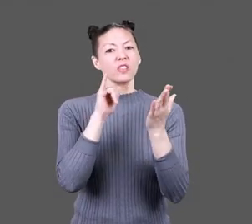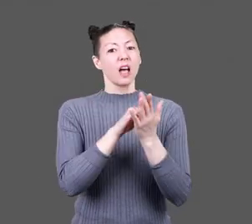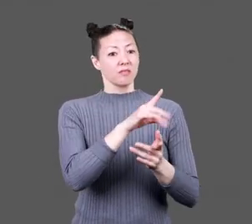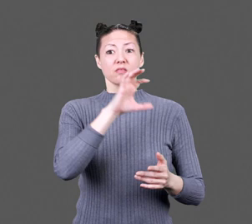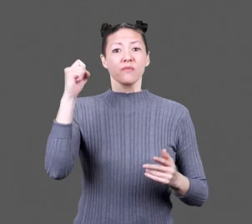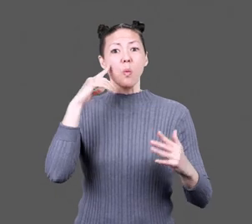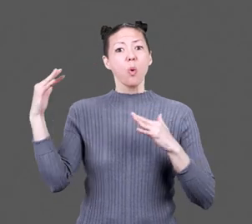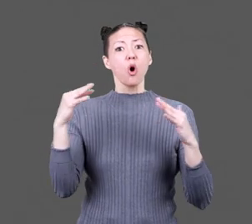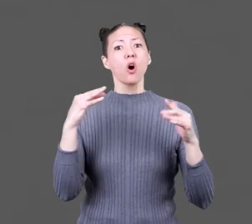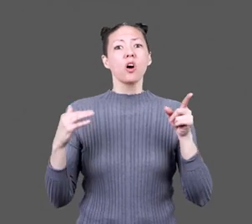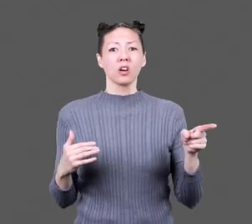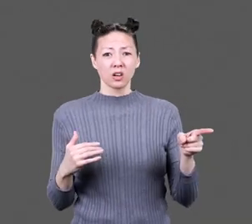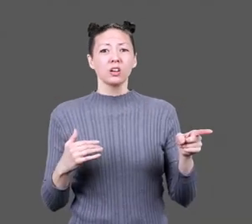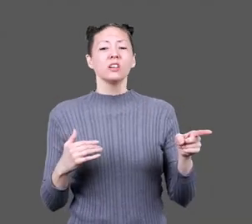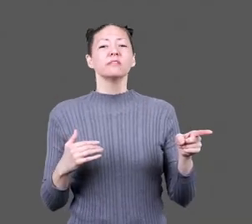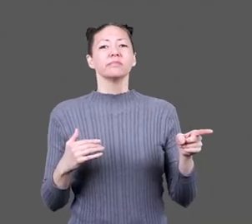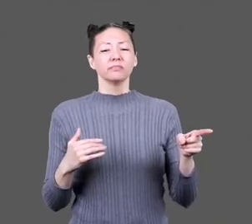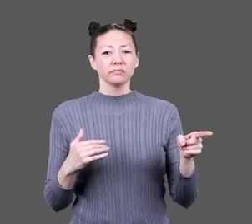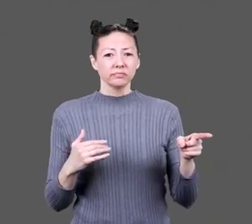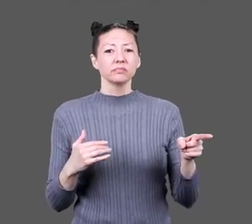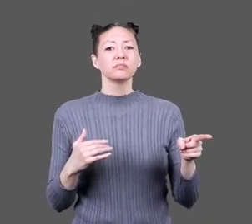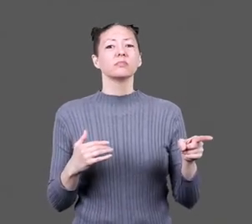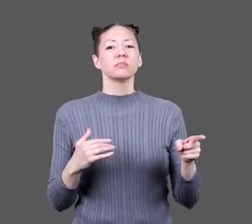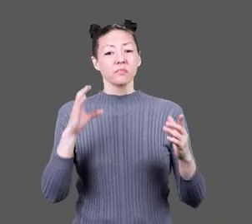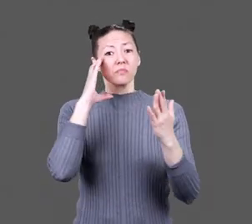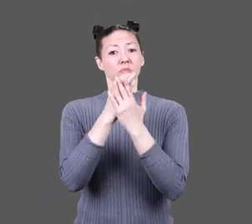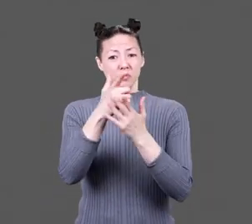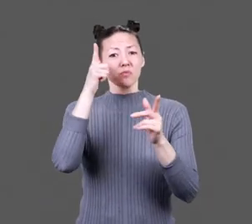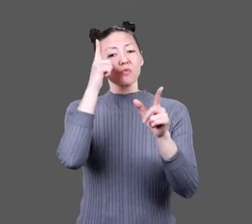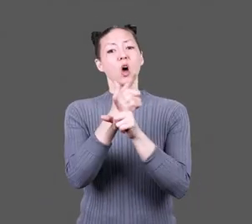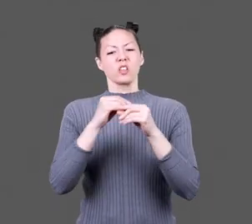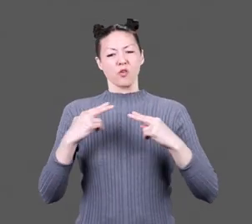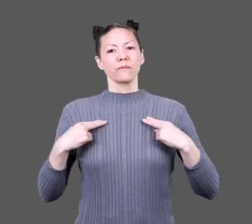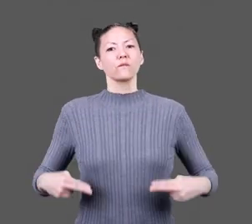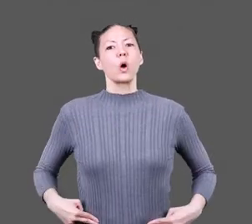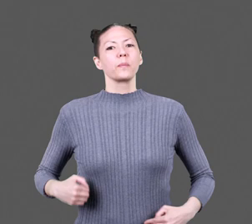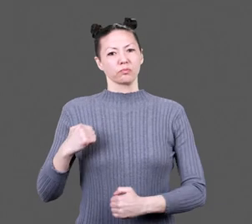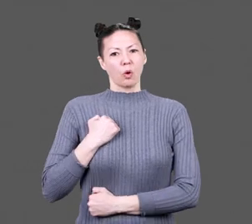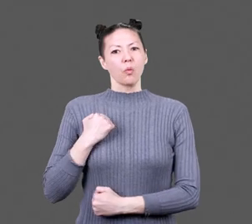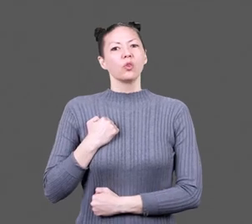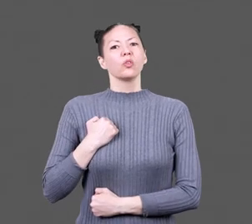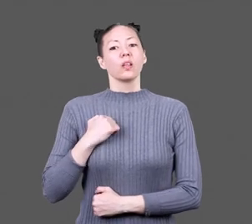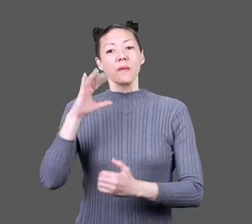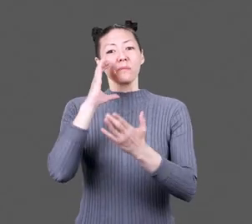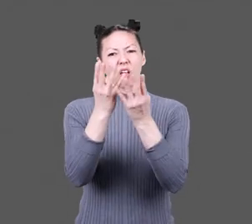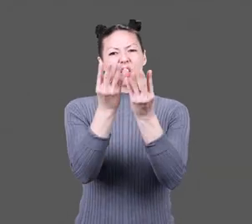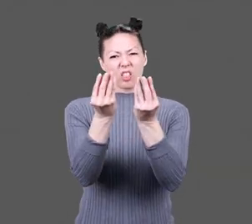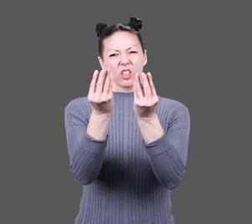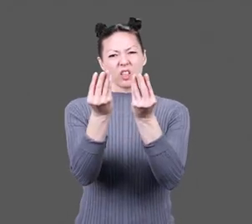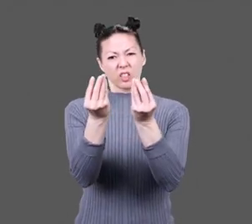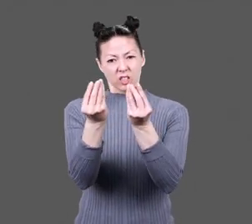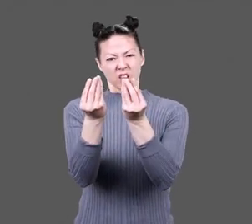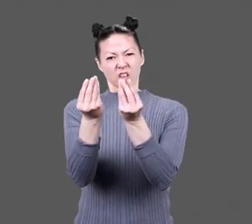we learned he would be leaving for war. In photos, Brother wears a uniform. The photos